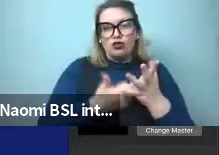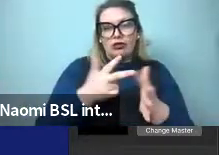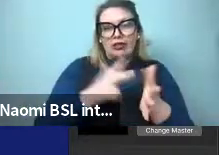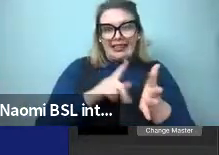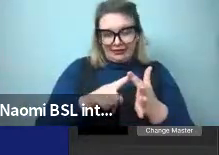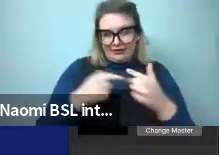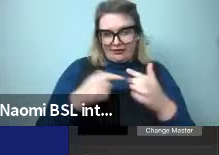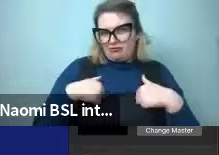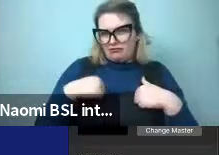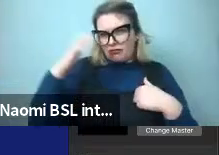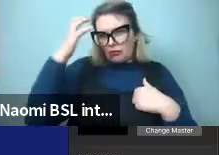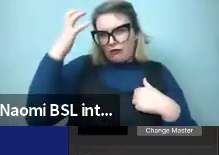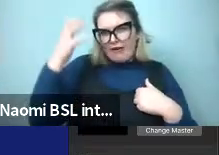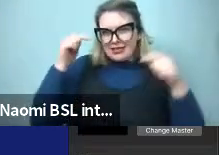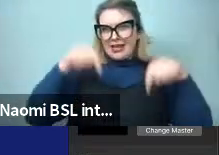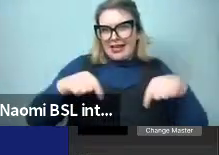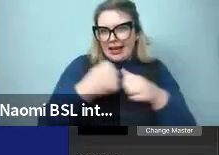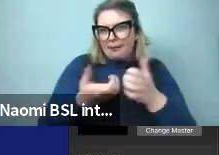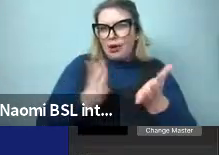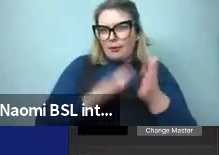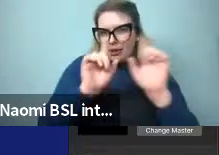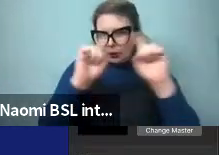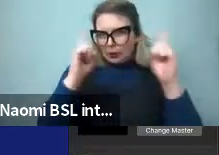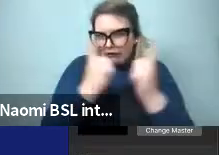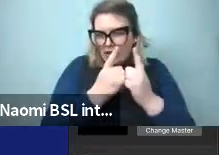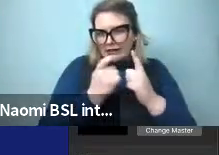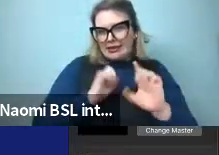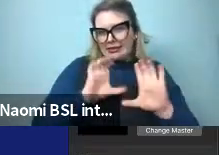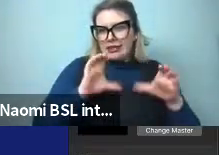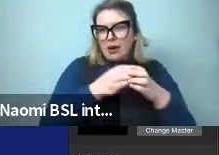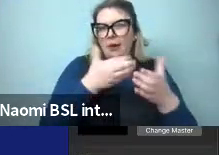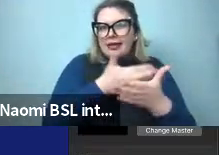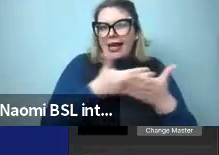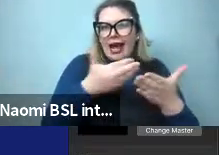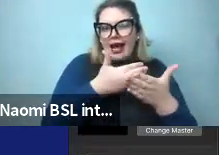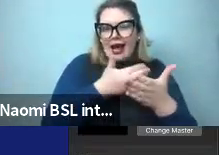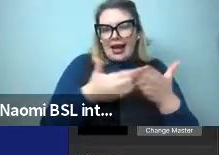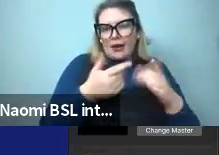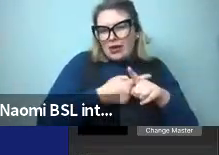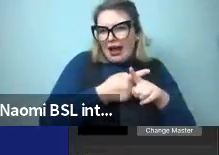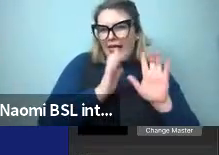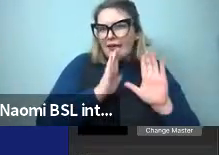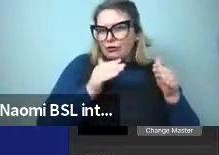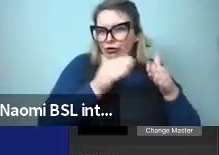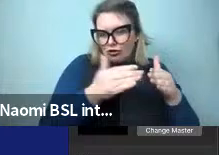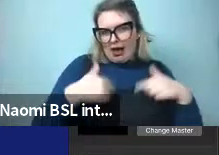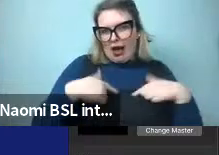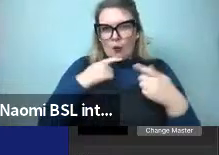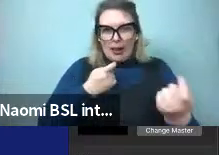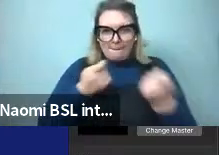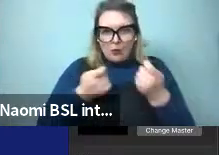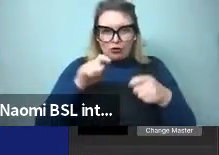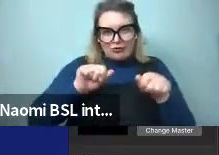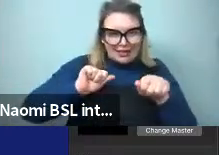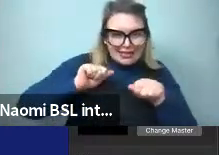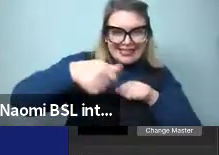in Corpus Linguistics in the Department of English Language and Linguistics. And I'm going to be the moderator for the series.